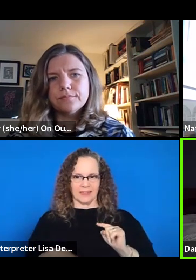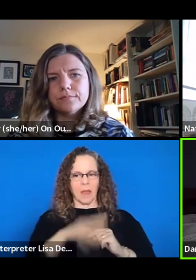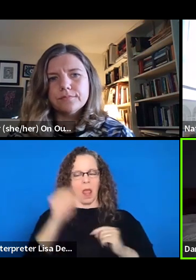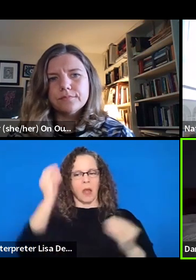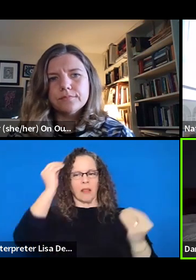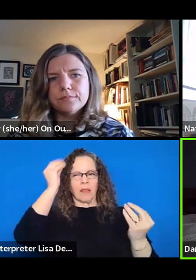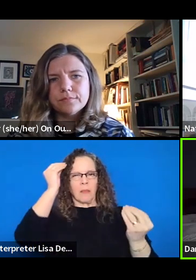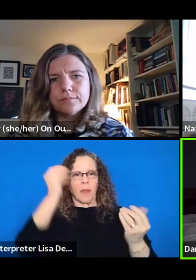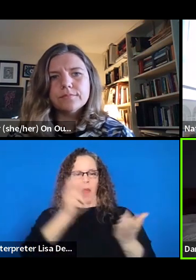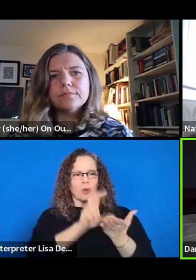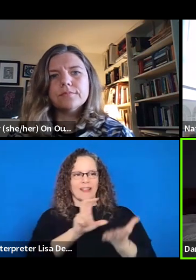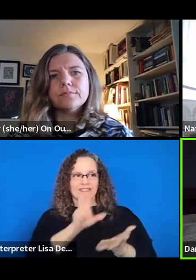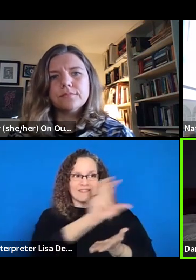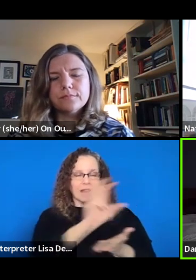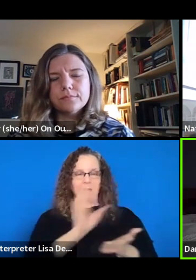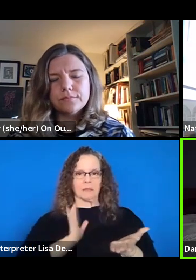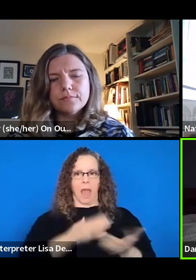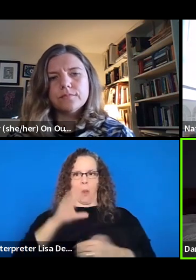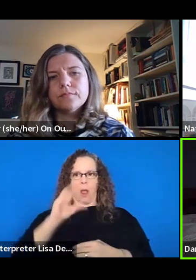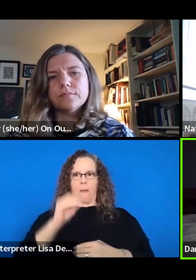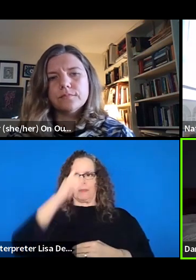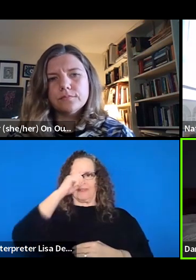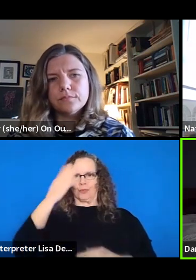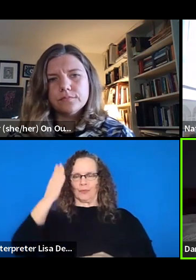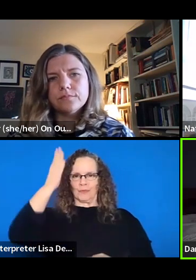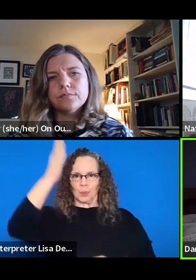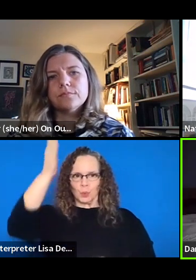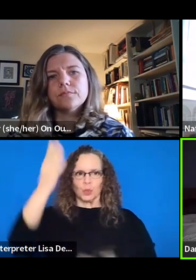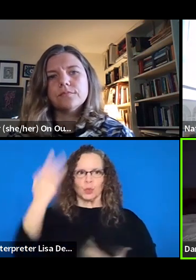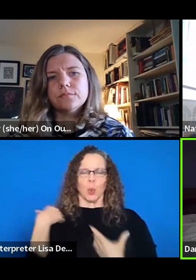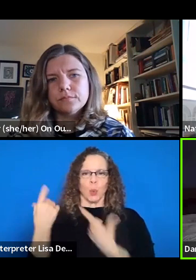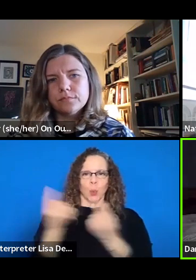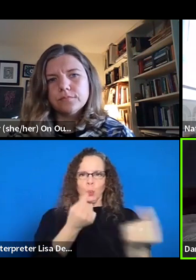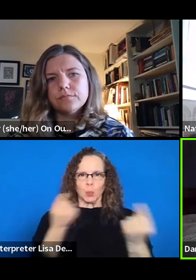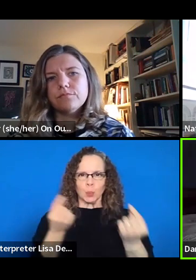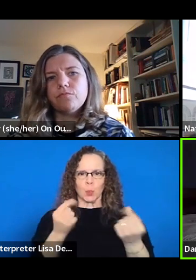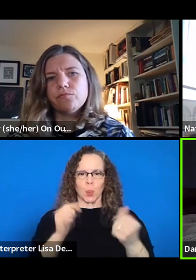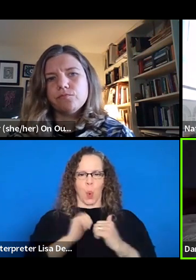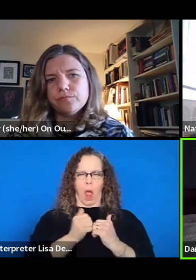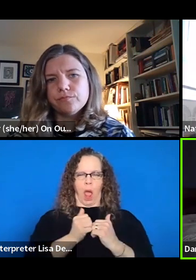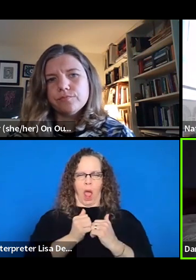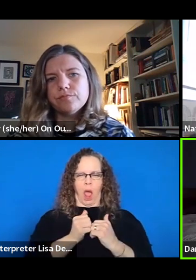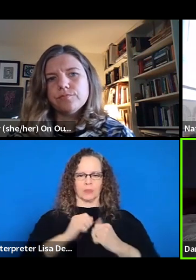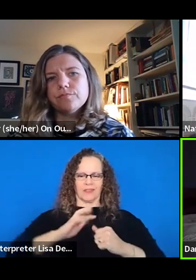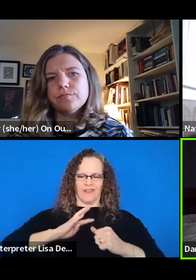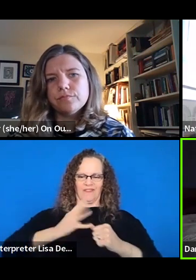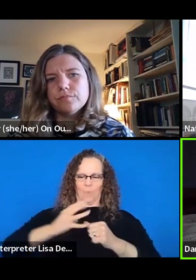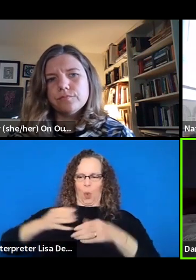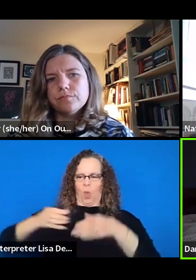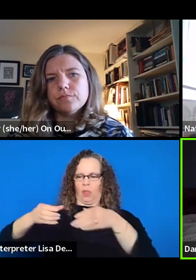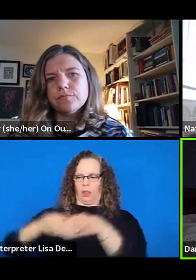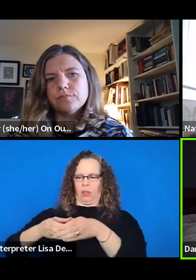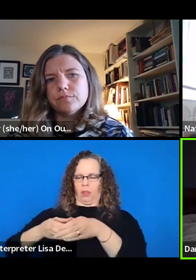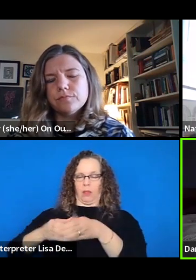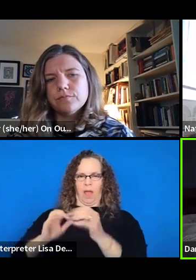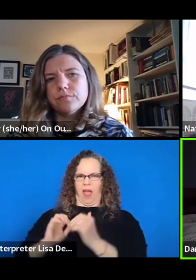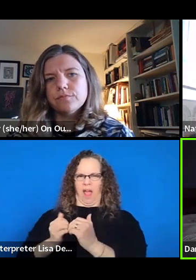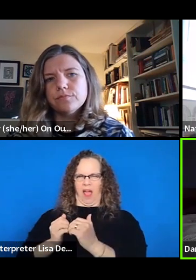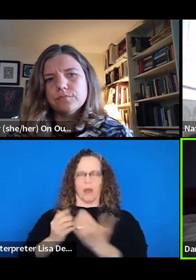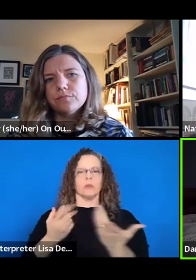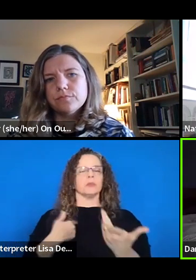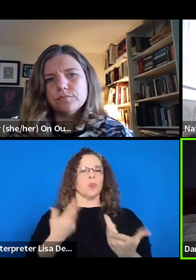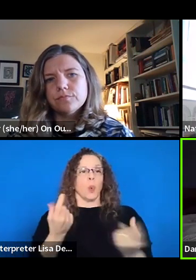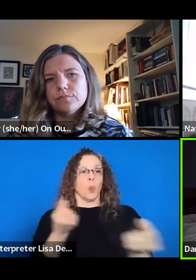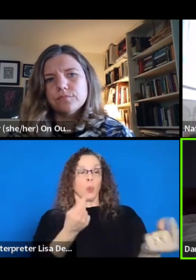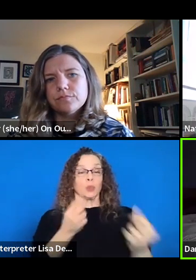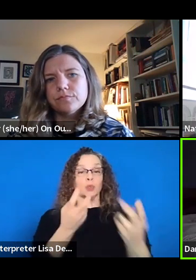to invest in this company into the future. So how do we take this like fourth entity into account? So the way that we did that was we just sat down and